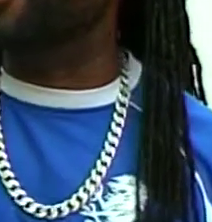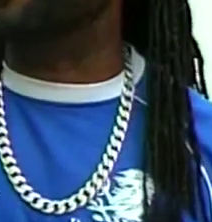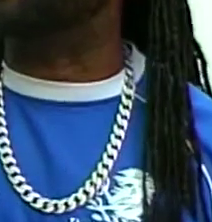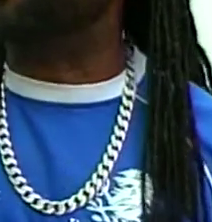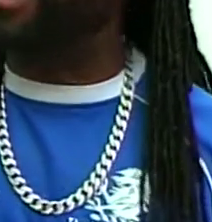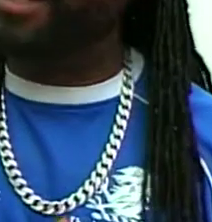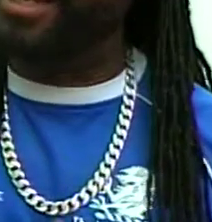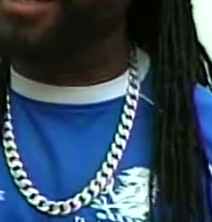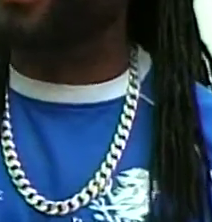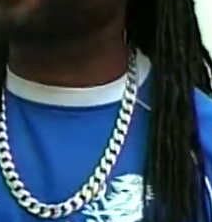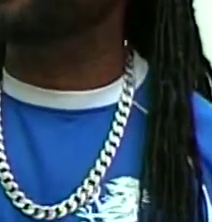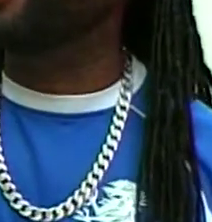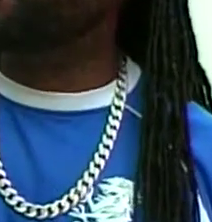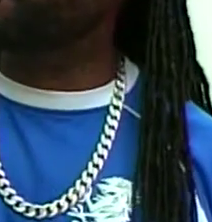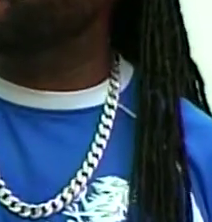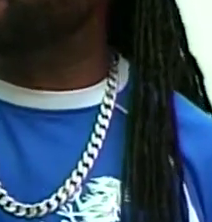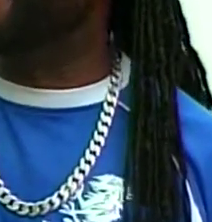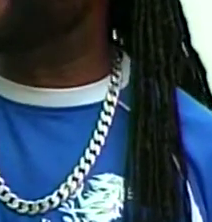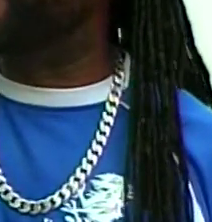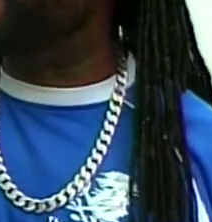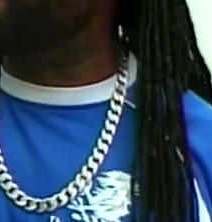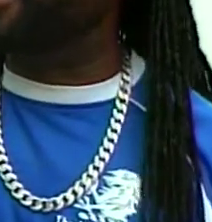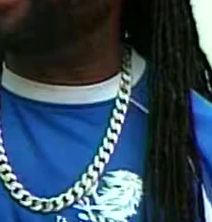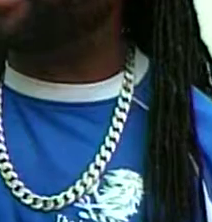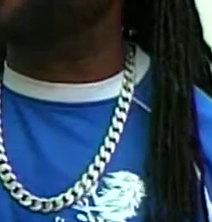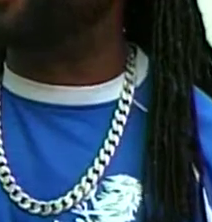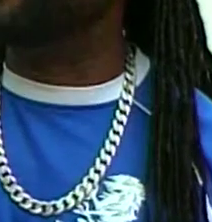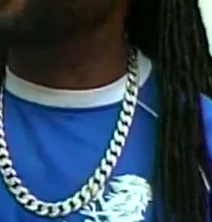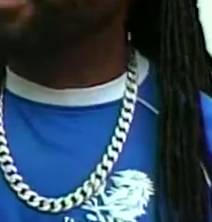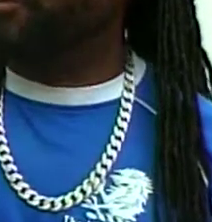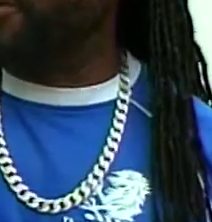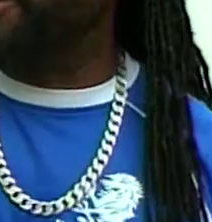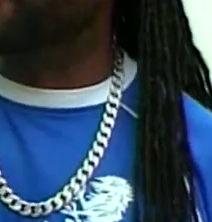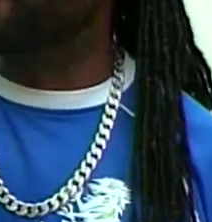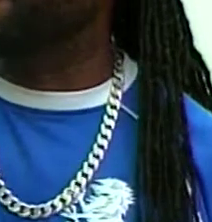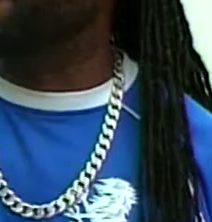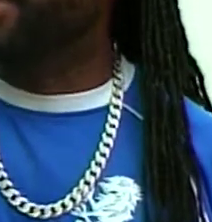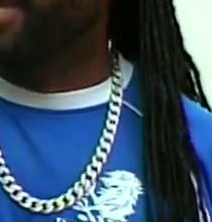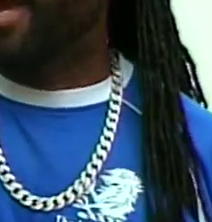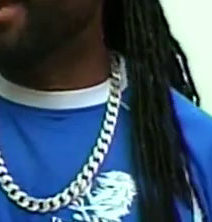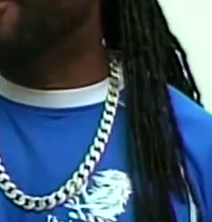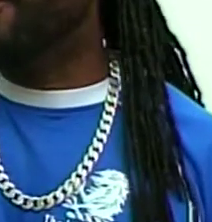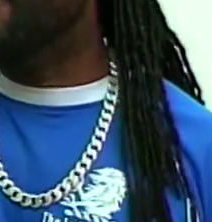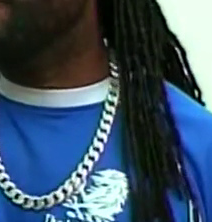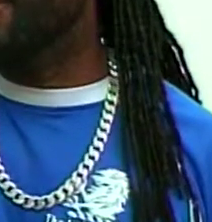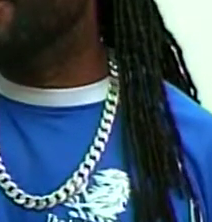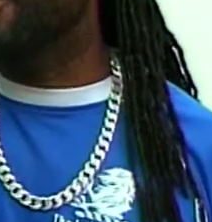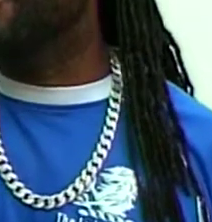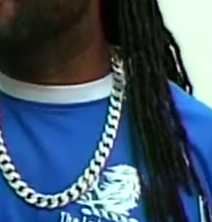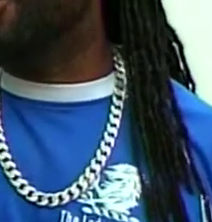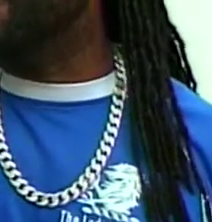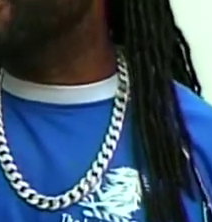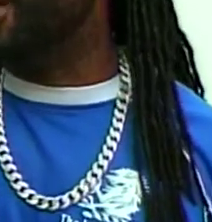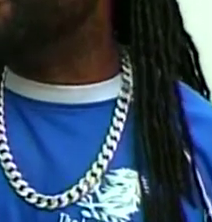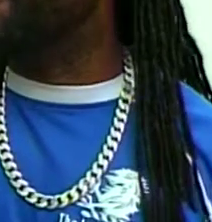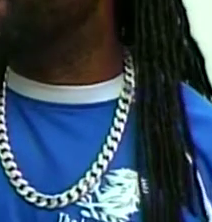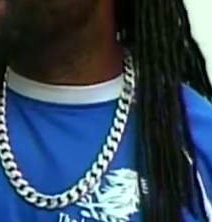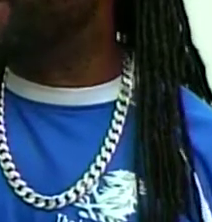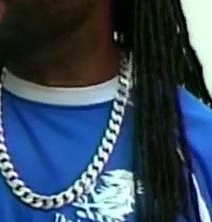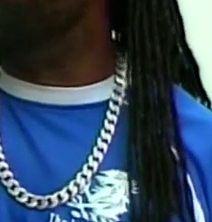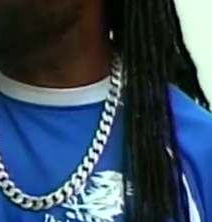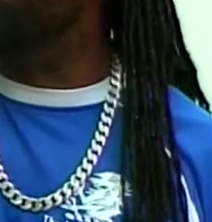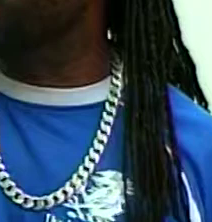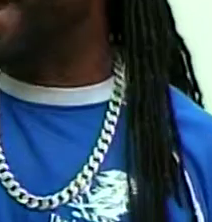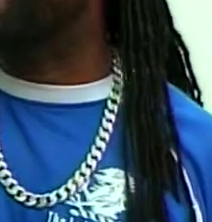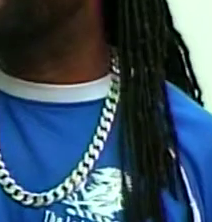main persons to really lead us through those things and keep the discipline within the school. And during those times, we